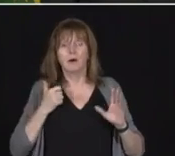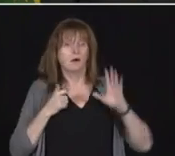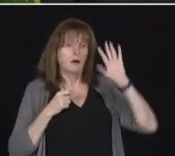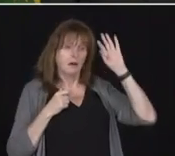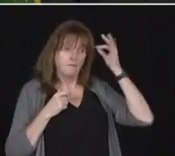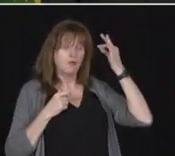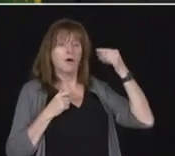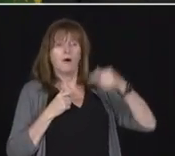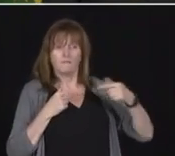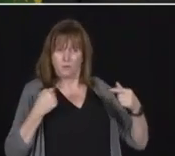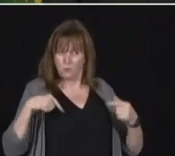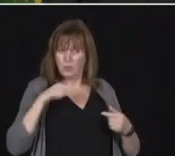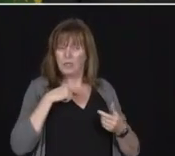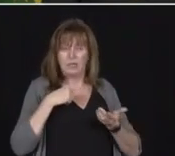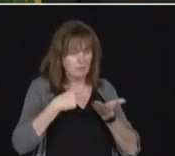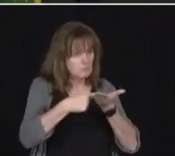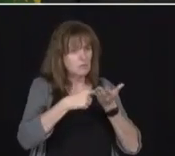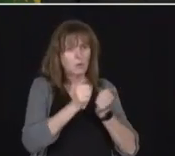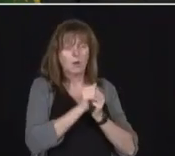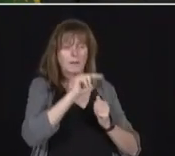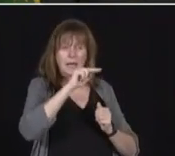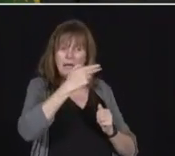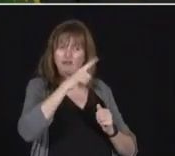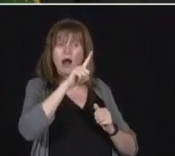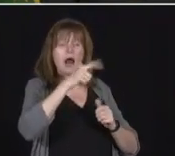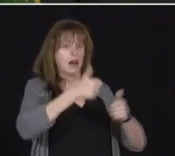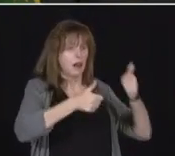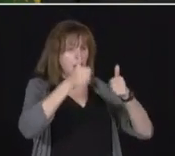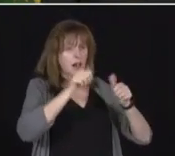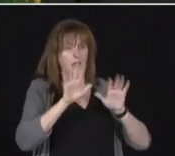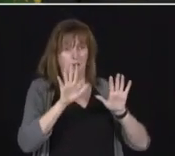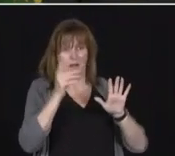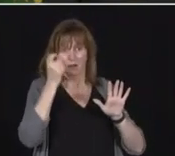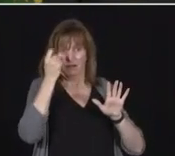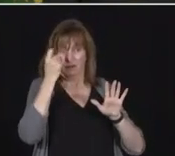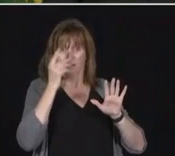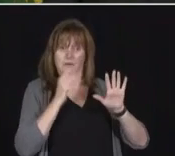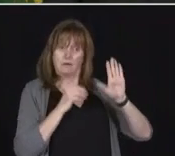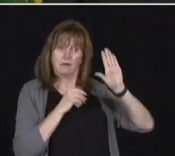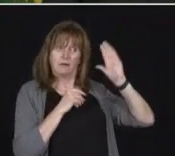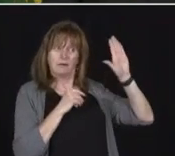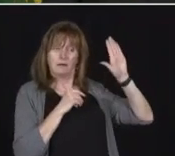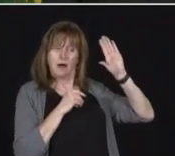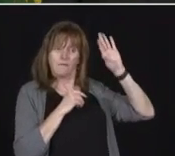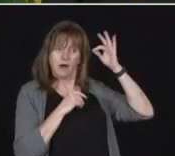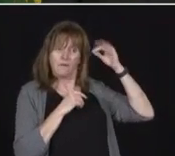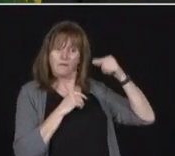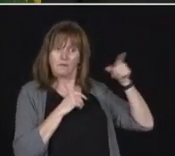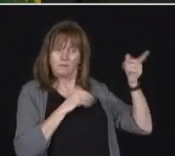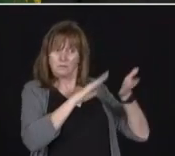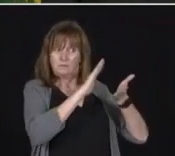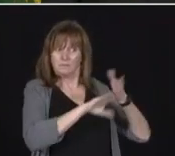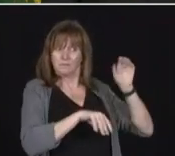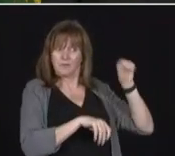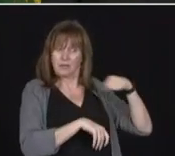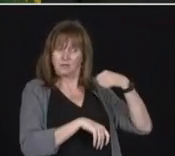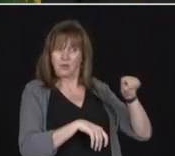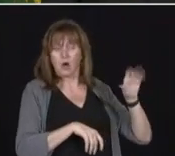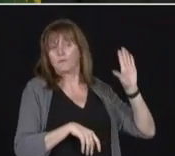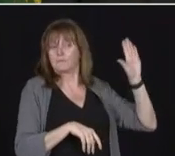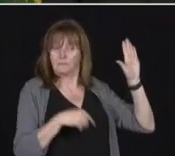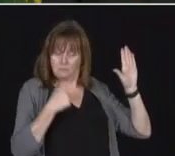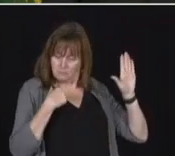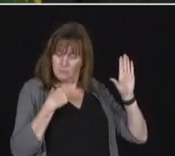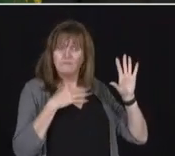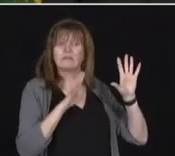That would fall under their jurisdiction. I've talked to the deputy prime minister about that as well. And they're trying to sort